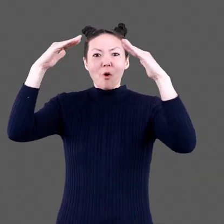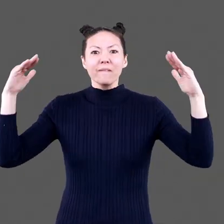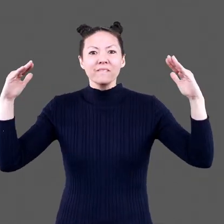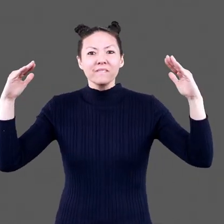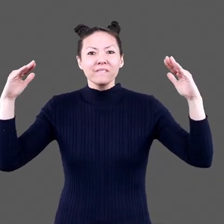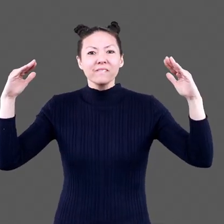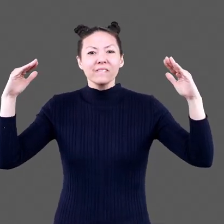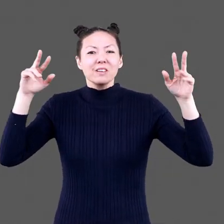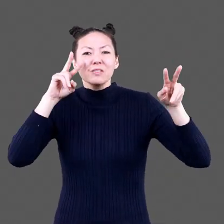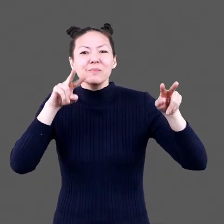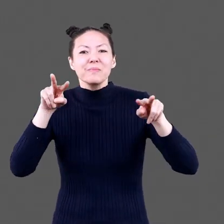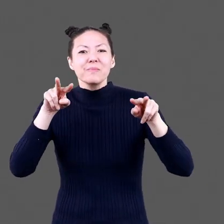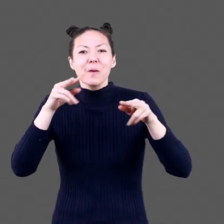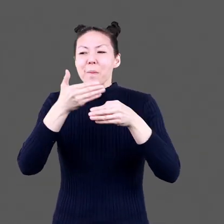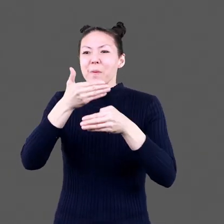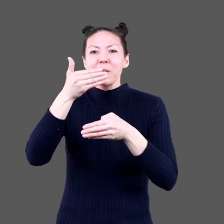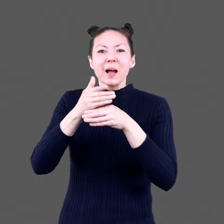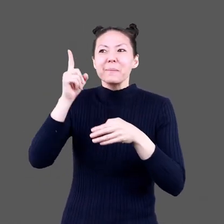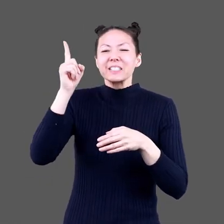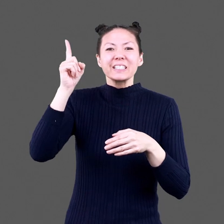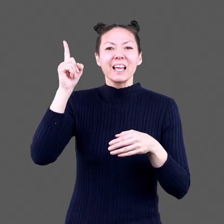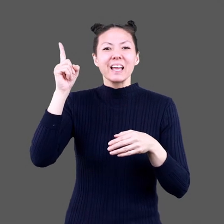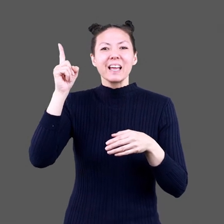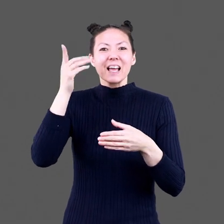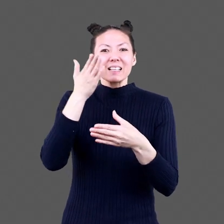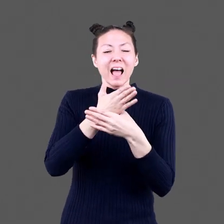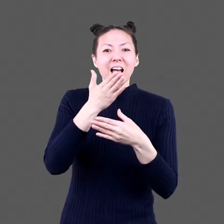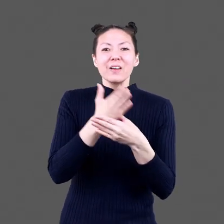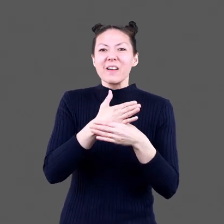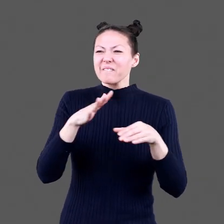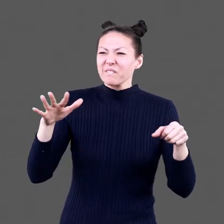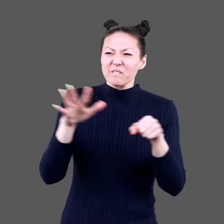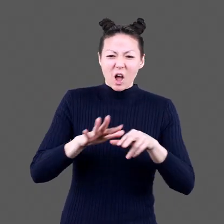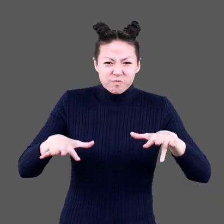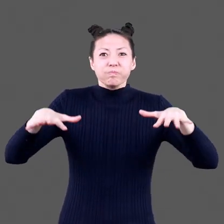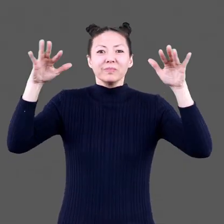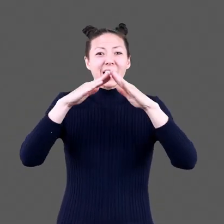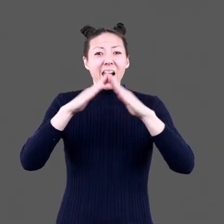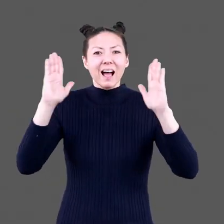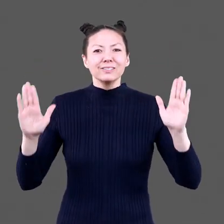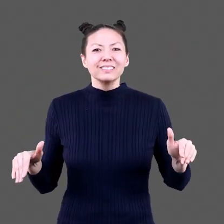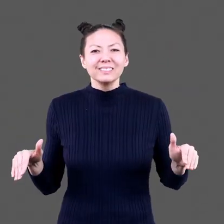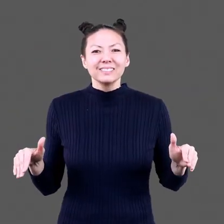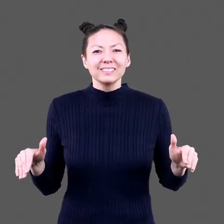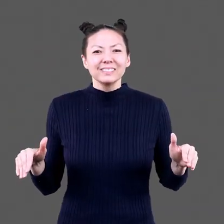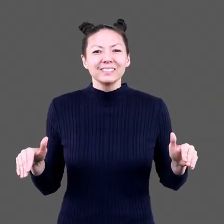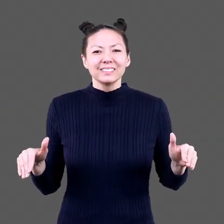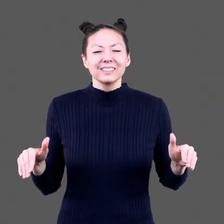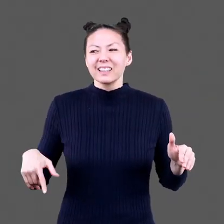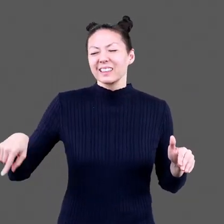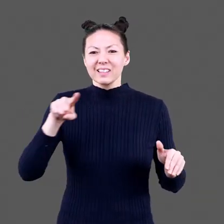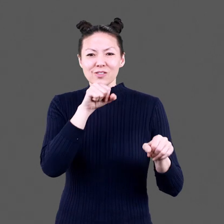a very large green dragon peers into the upstairs windows Tacos fill the house